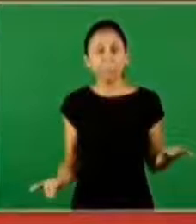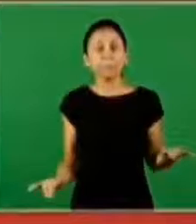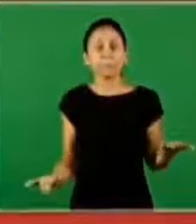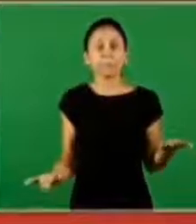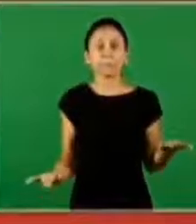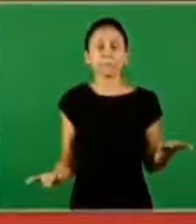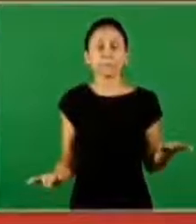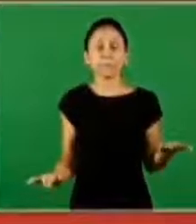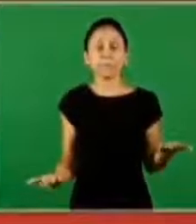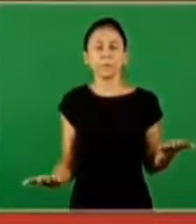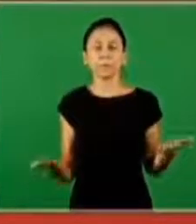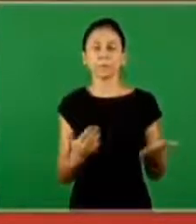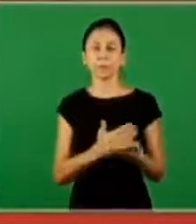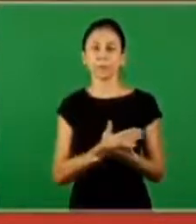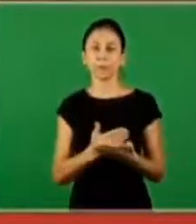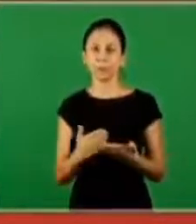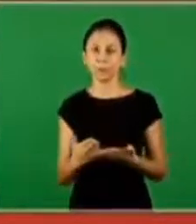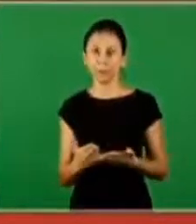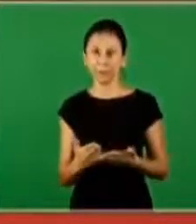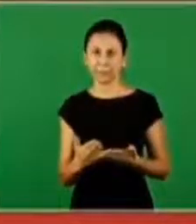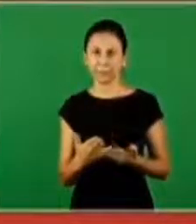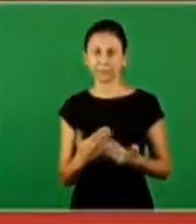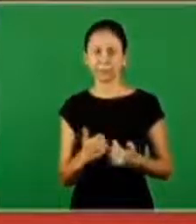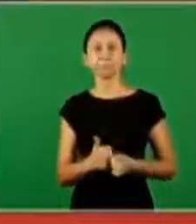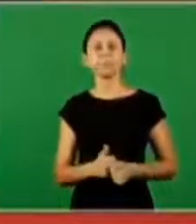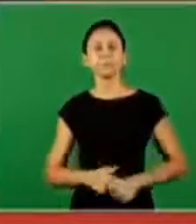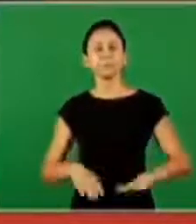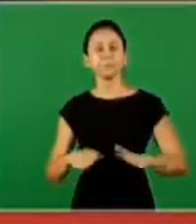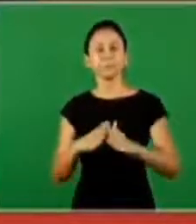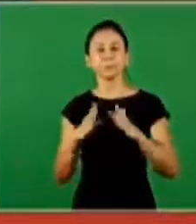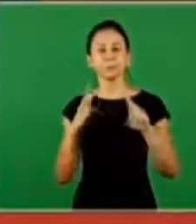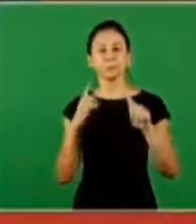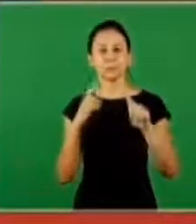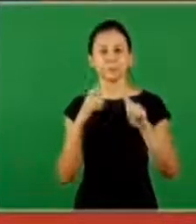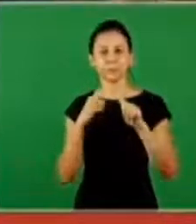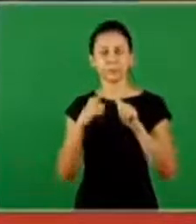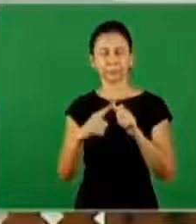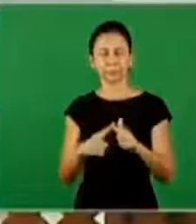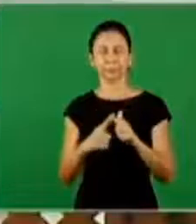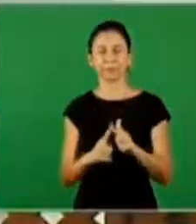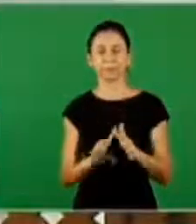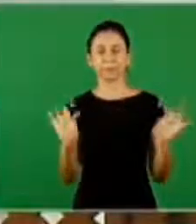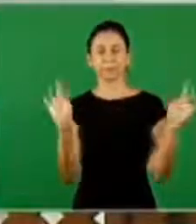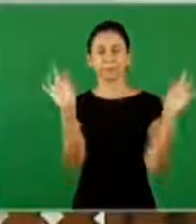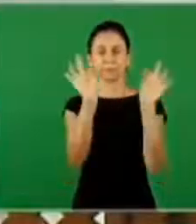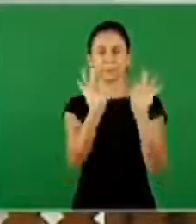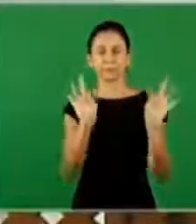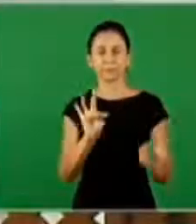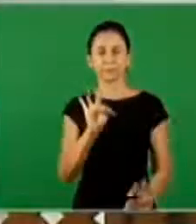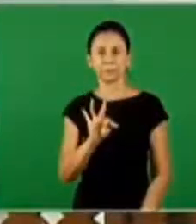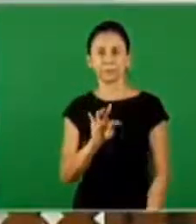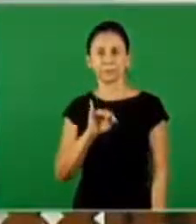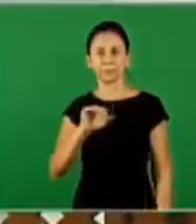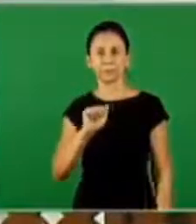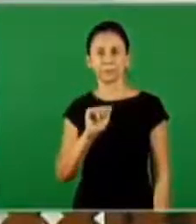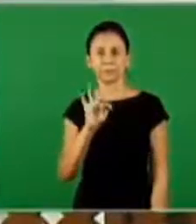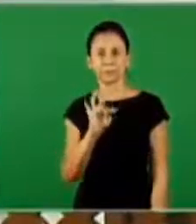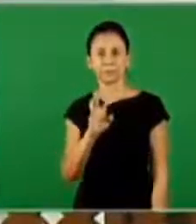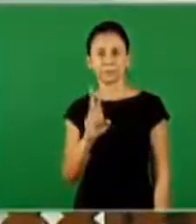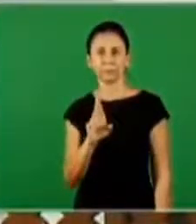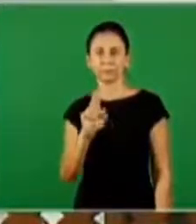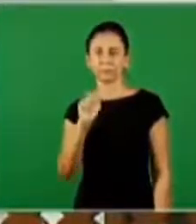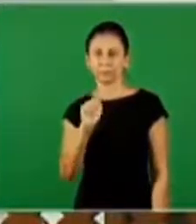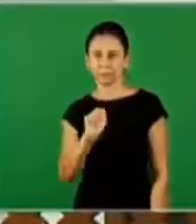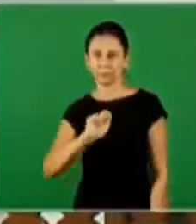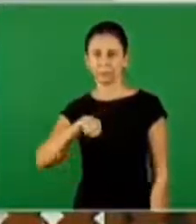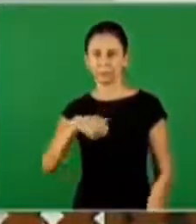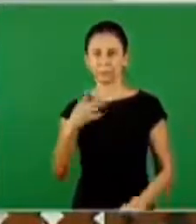defaced. So, then, it enters in the church of Tiatira, in the picture of the woman, which is Jezebel. So,